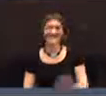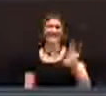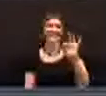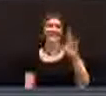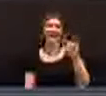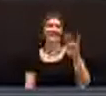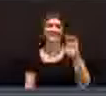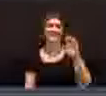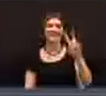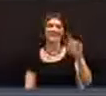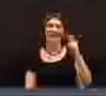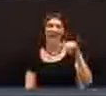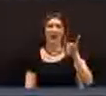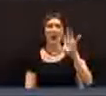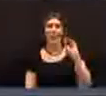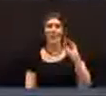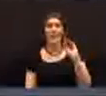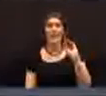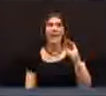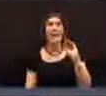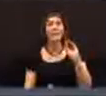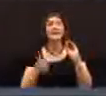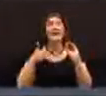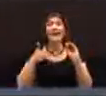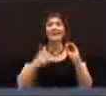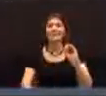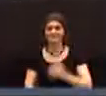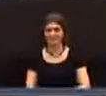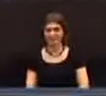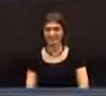Francine Valerio. Yay.